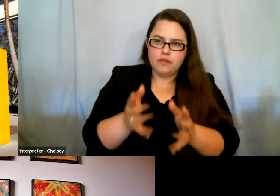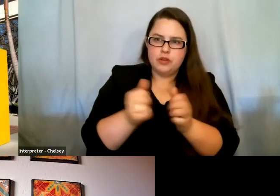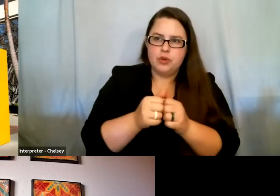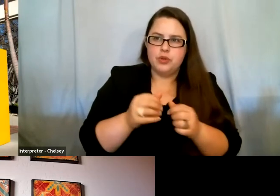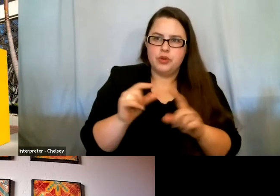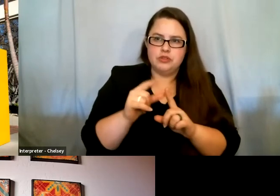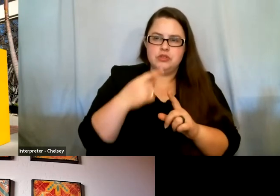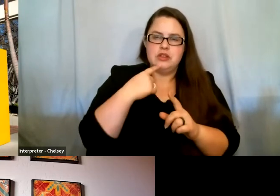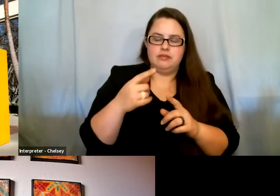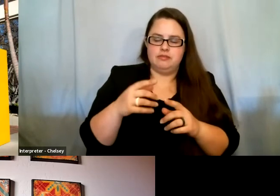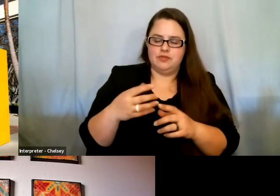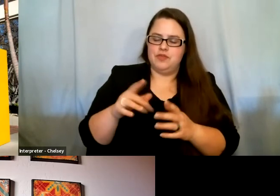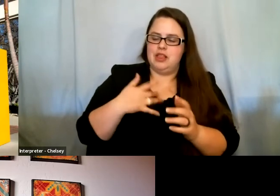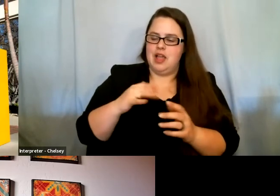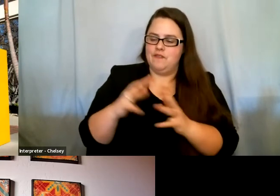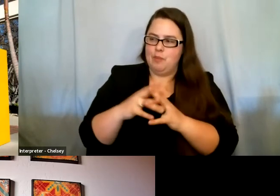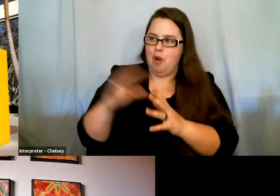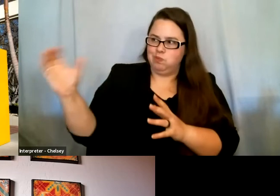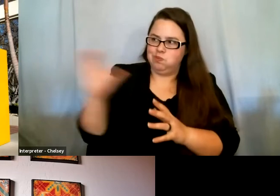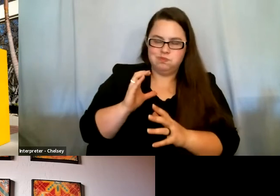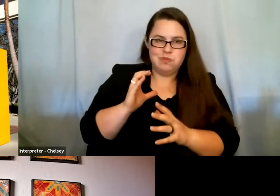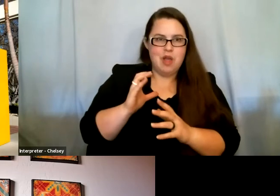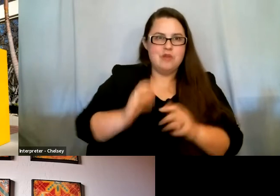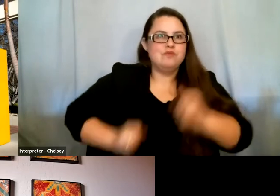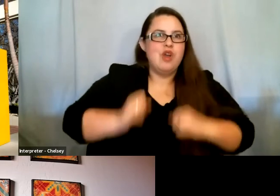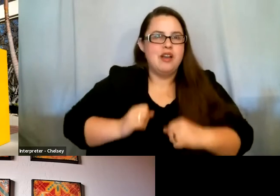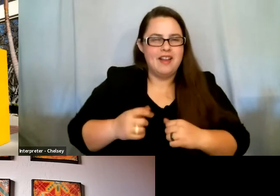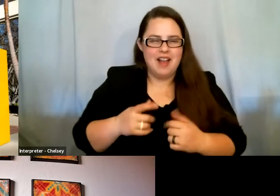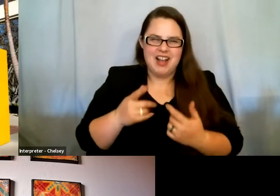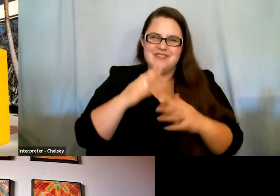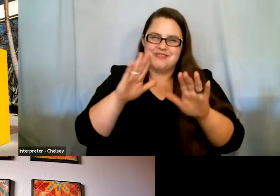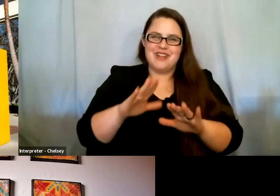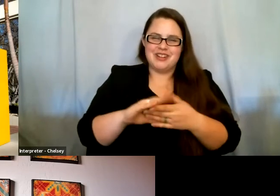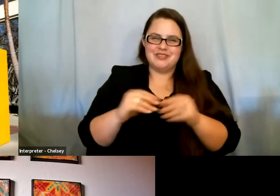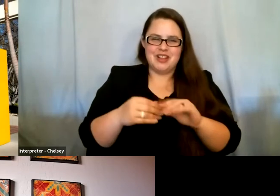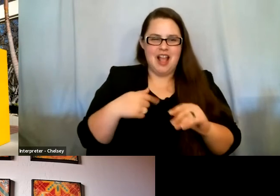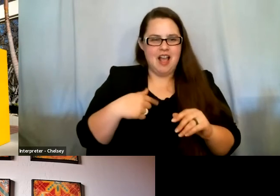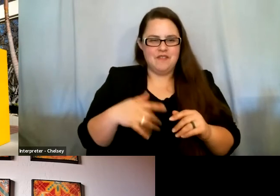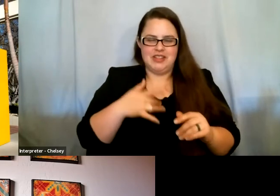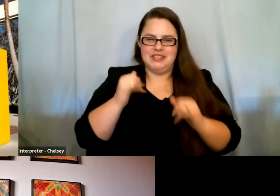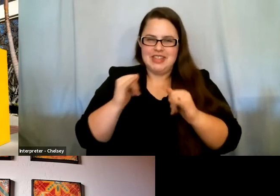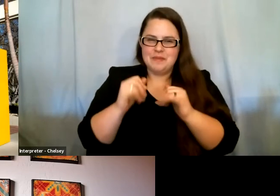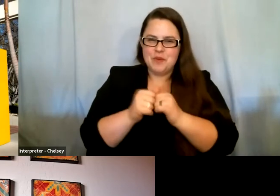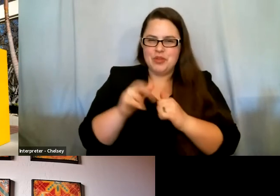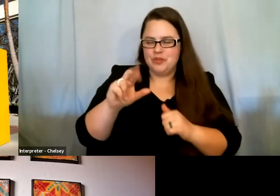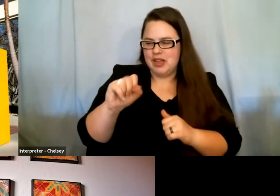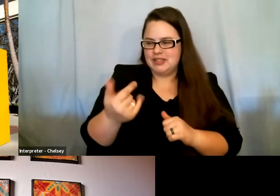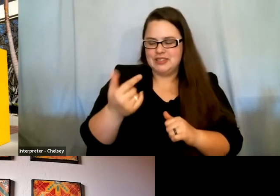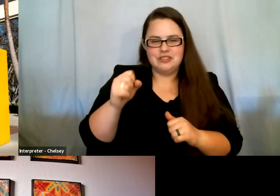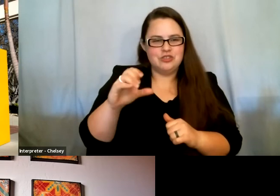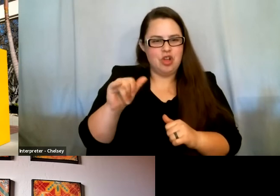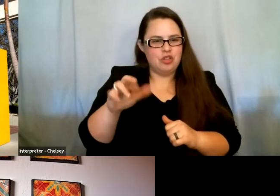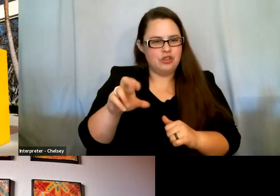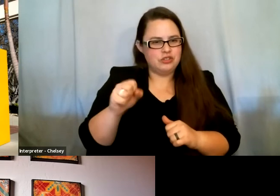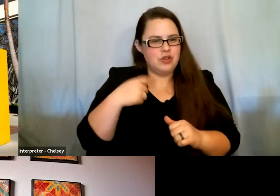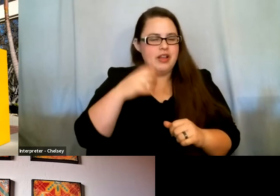ran with it. What an analogy. Keep running with that football. I do the same thing in my work with my school, my school's rising scholars. So I guess that was